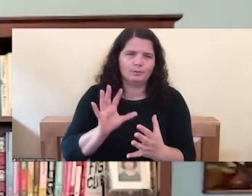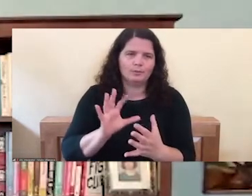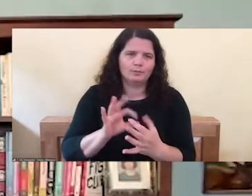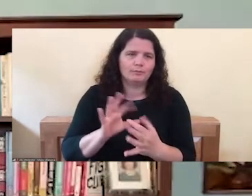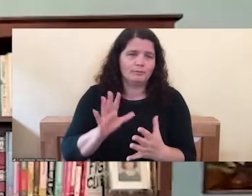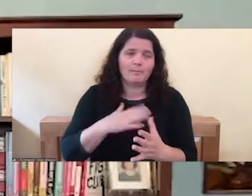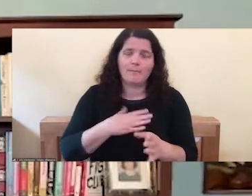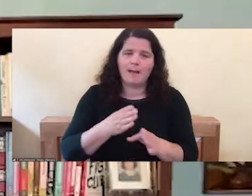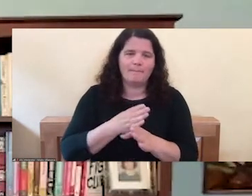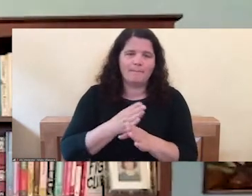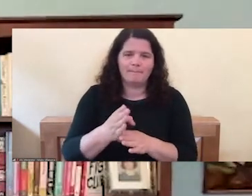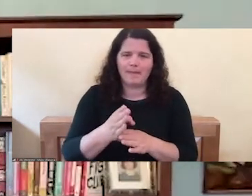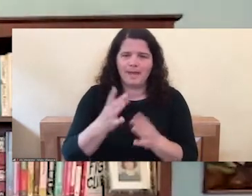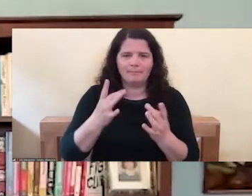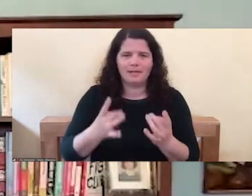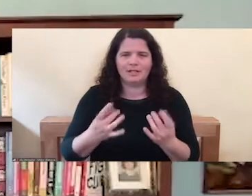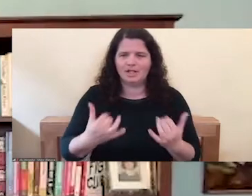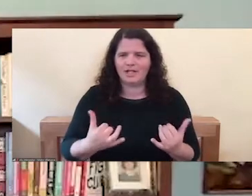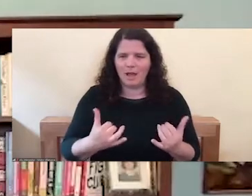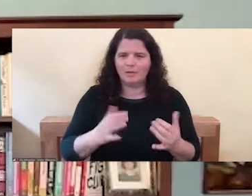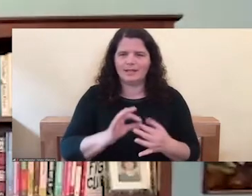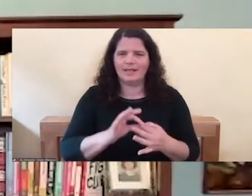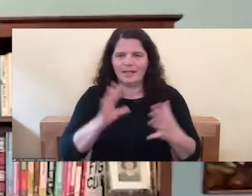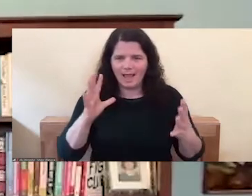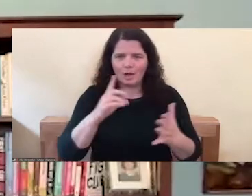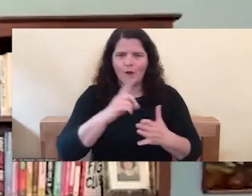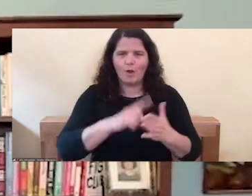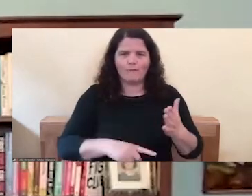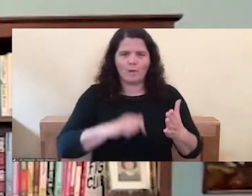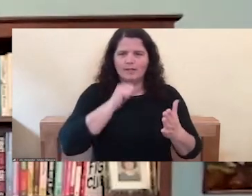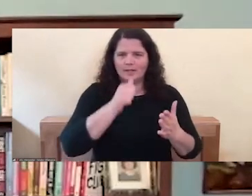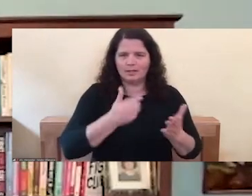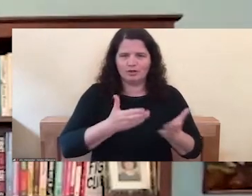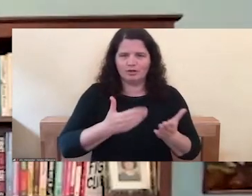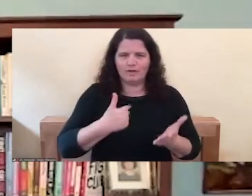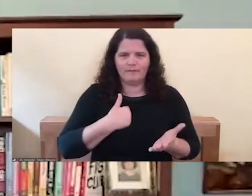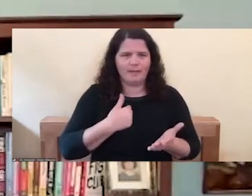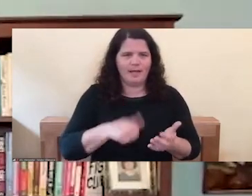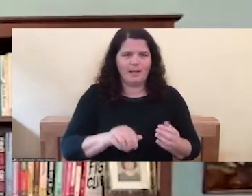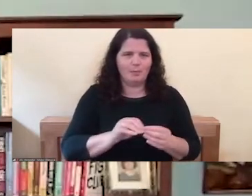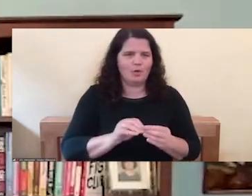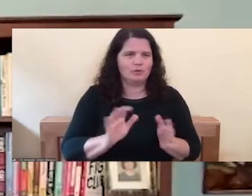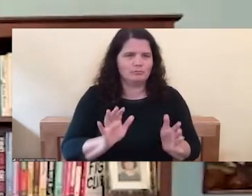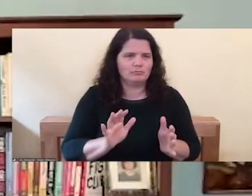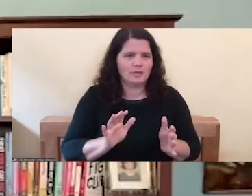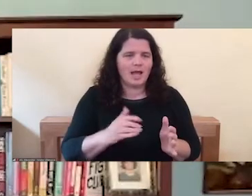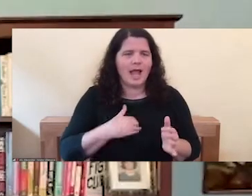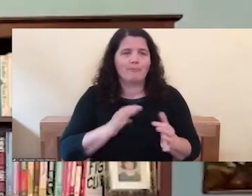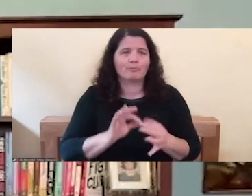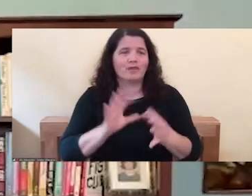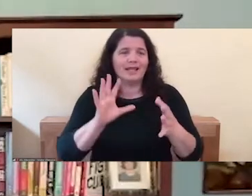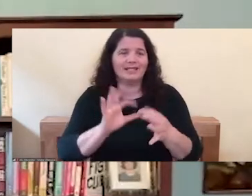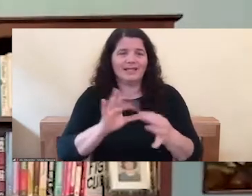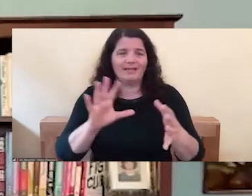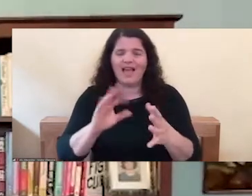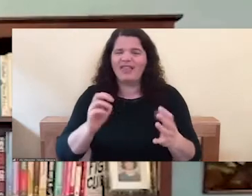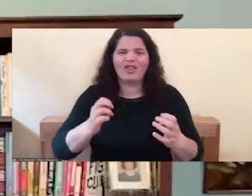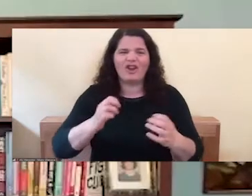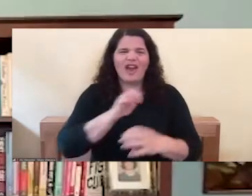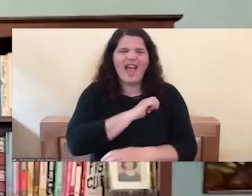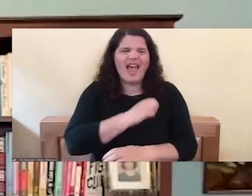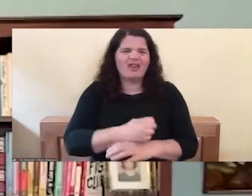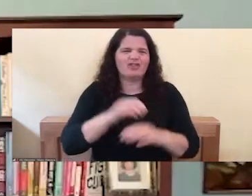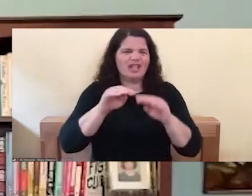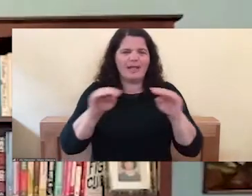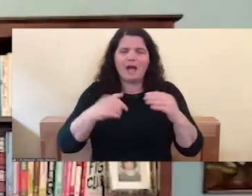now just may let go of what no longer serves me. And I release things at an energetic level. I don't even know what I'm releasing anymore. It's so